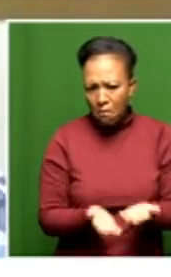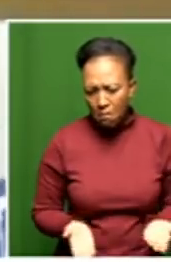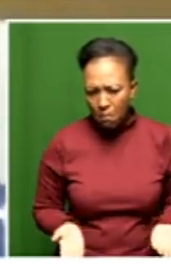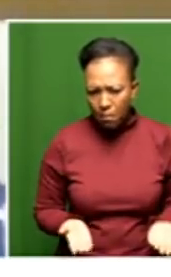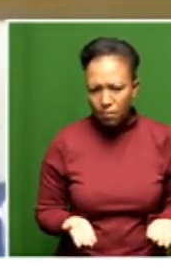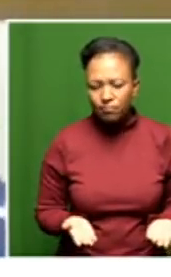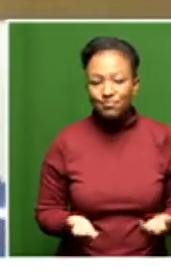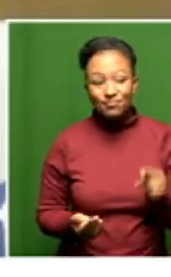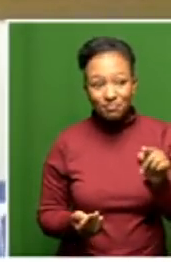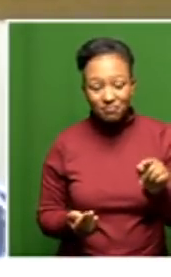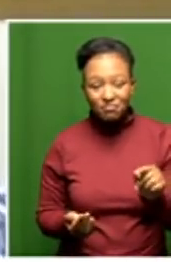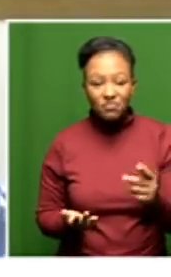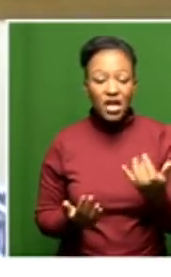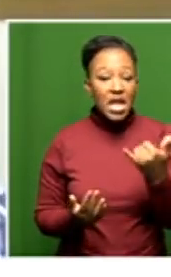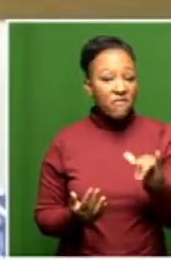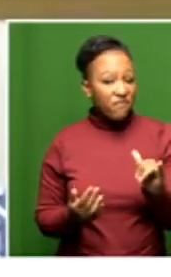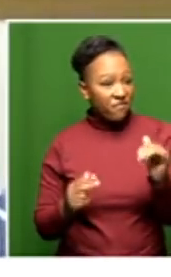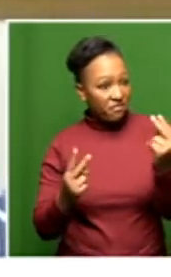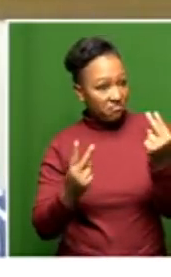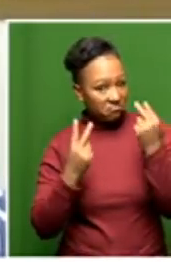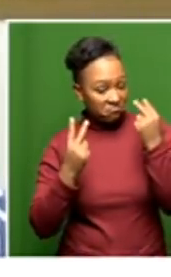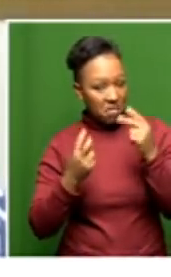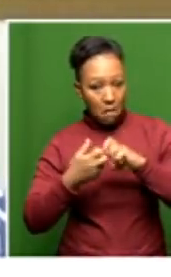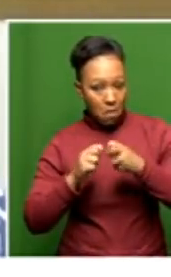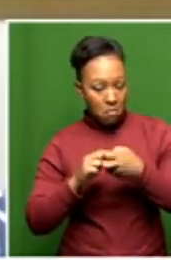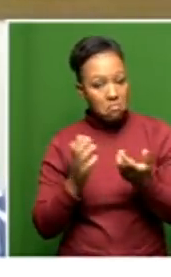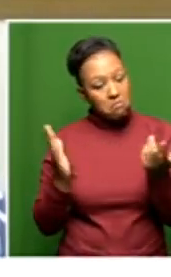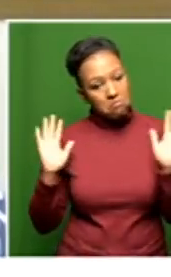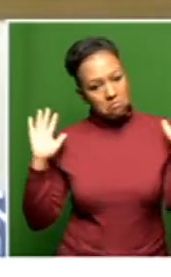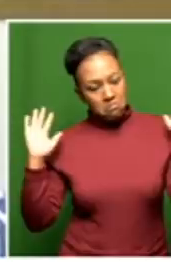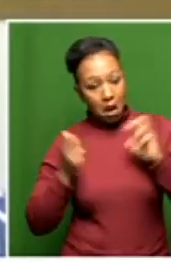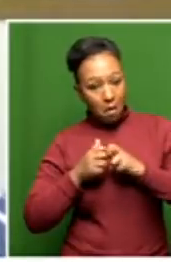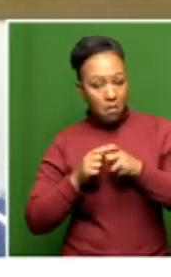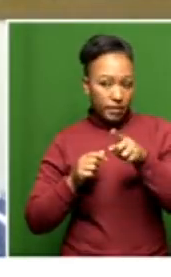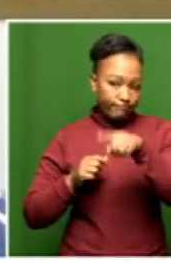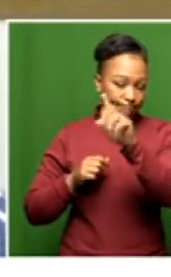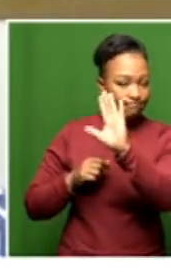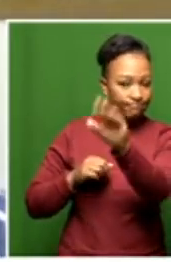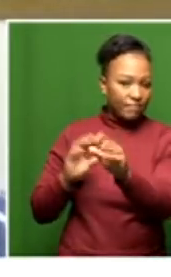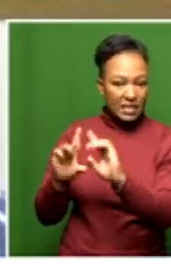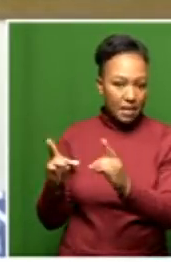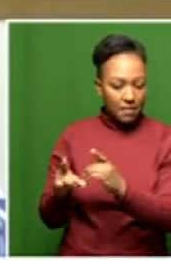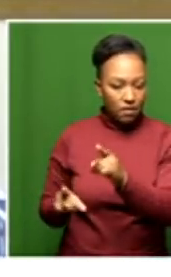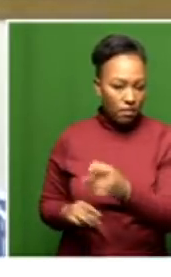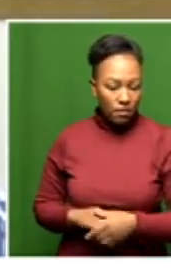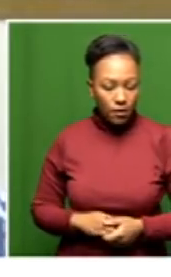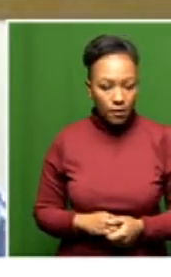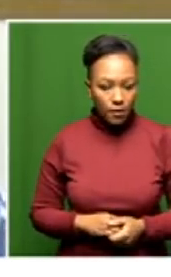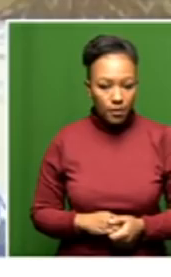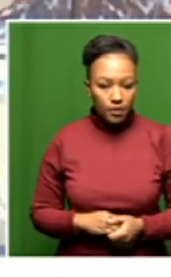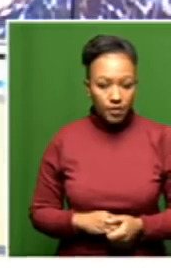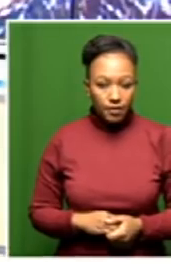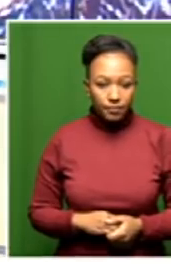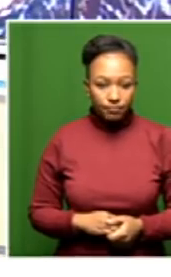If that is deemed to be a problem it is a problem that should be taken up with the department. I want to be insane.